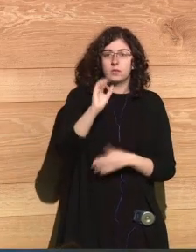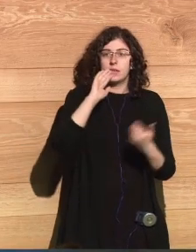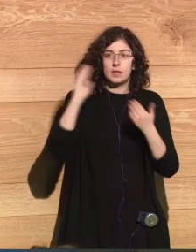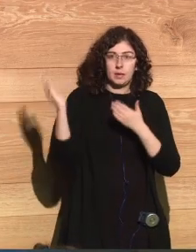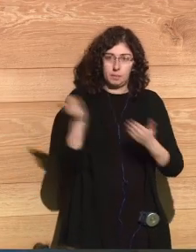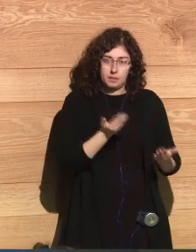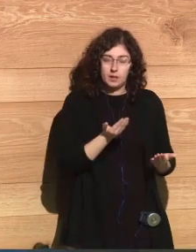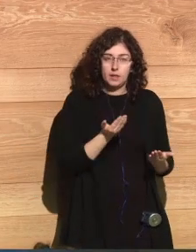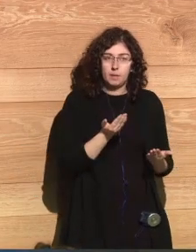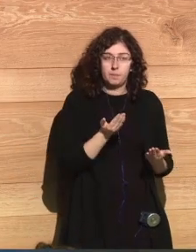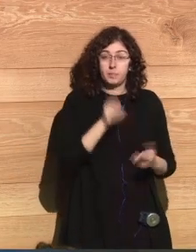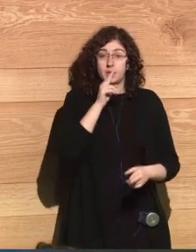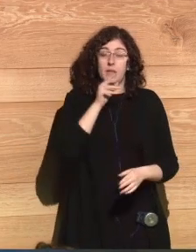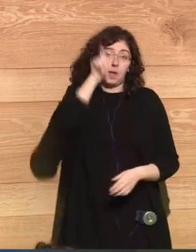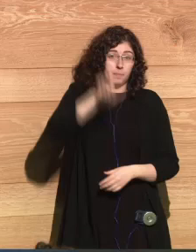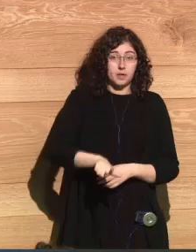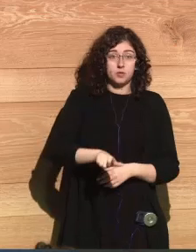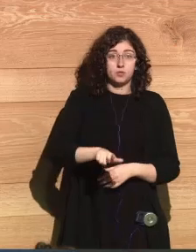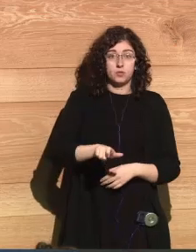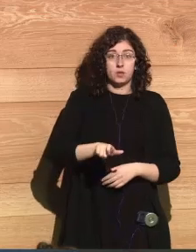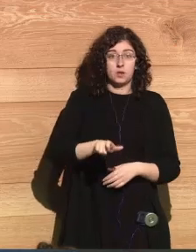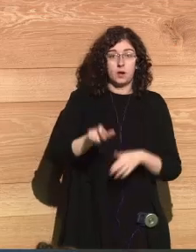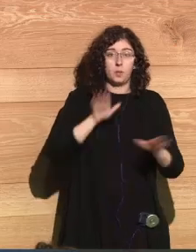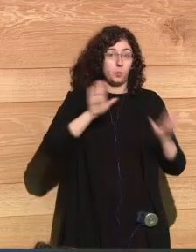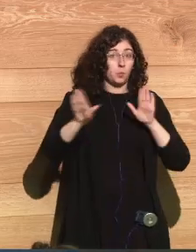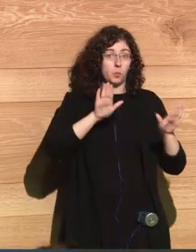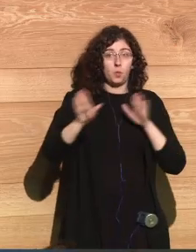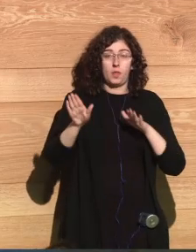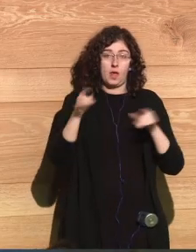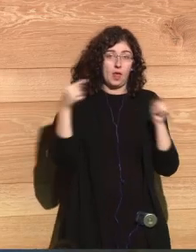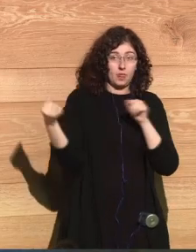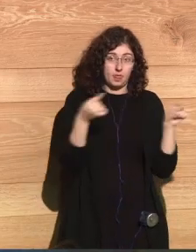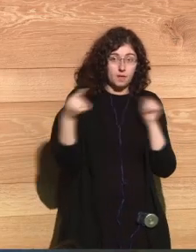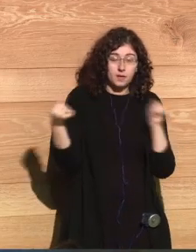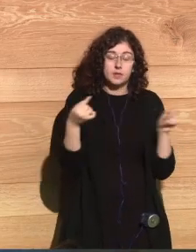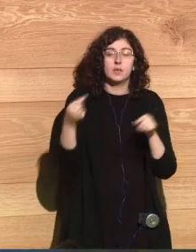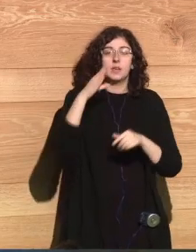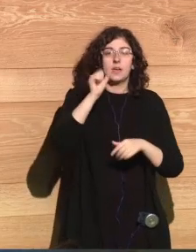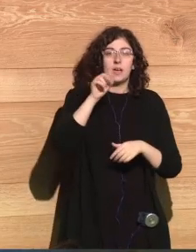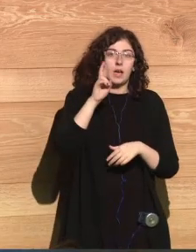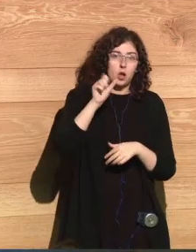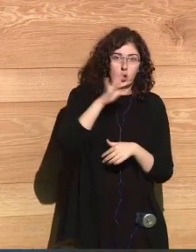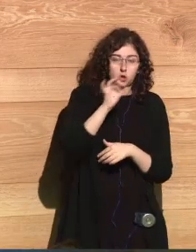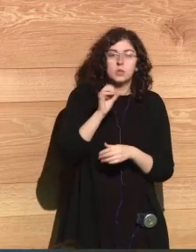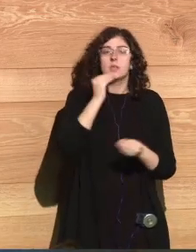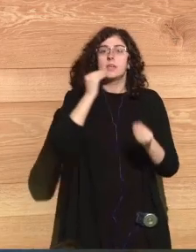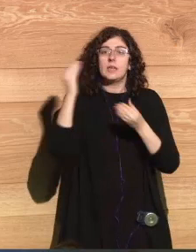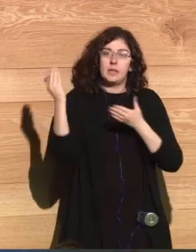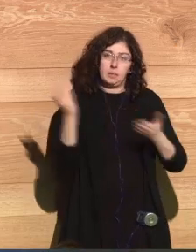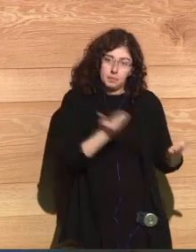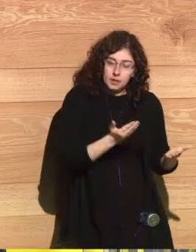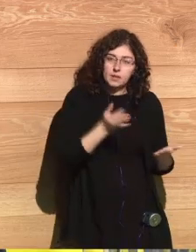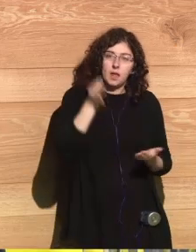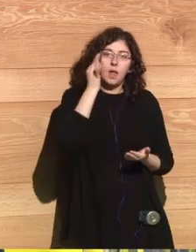and the person who's going to be moderating and the debate Carlos Humana and of course our